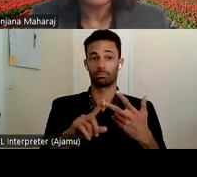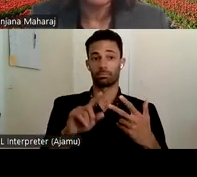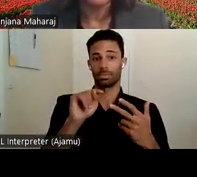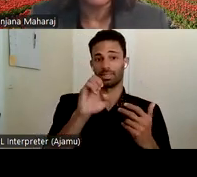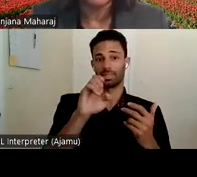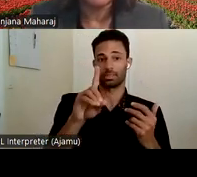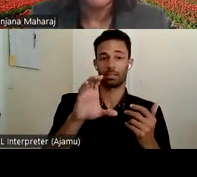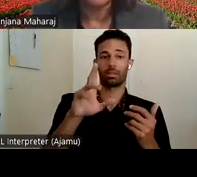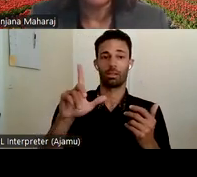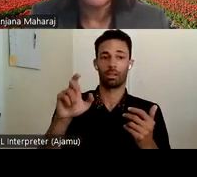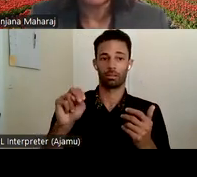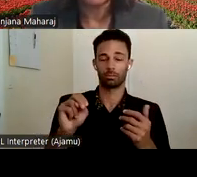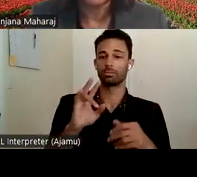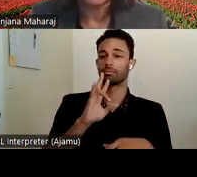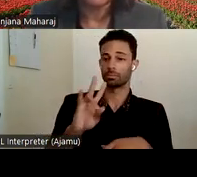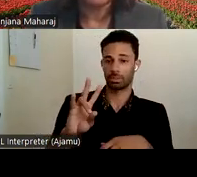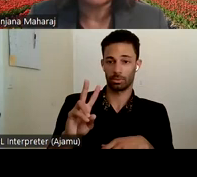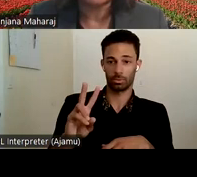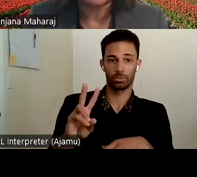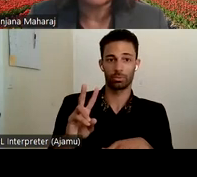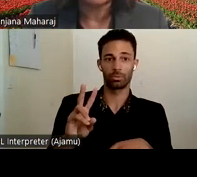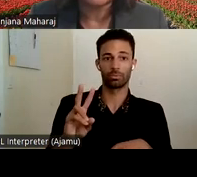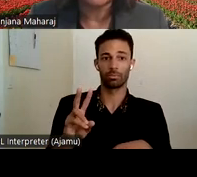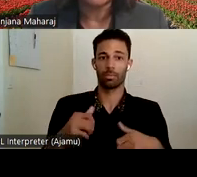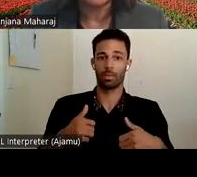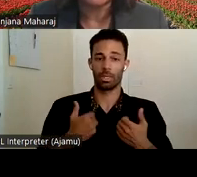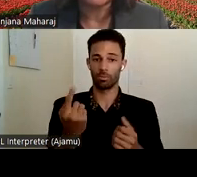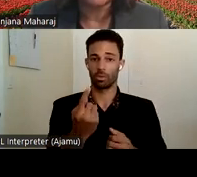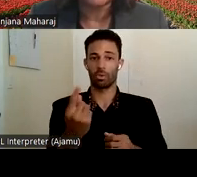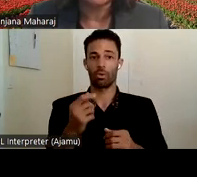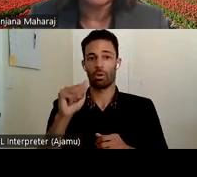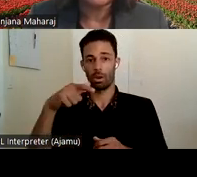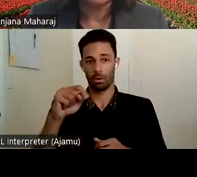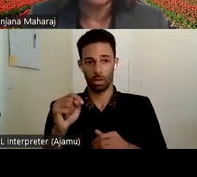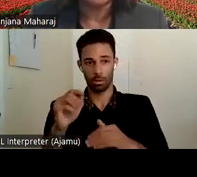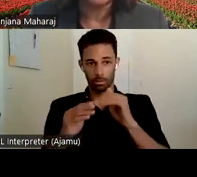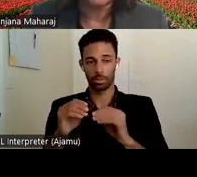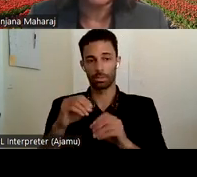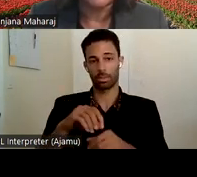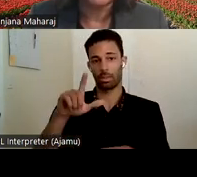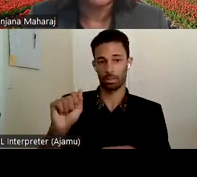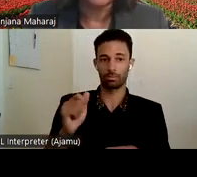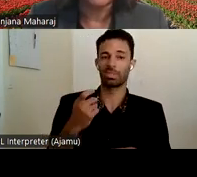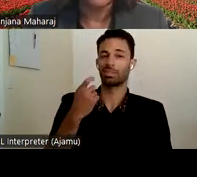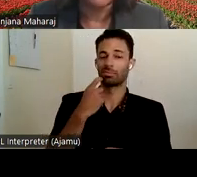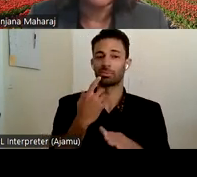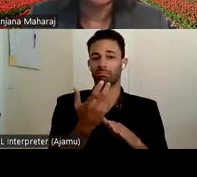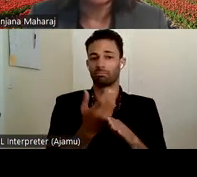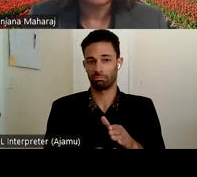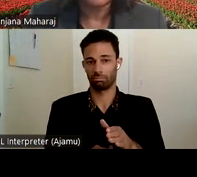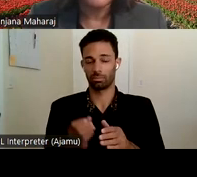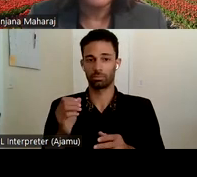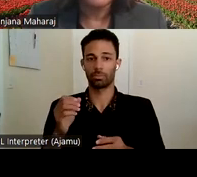is a 72-year-old man, resides alone in an apartment building in Los Angeles. He recently lost a spouse and has a disability.